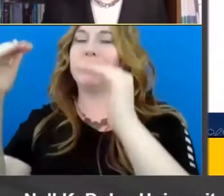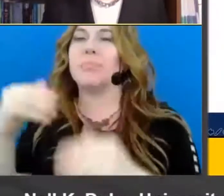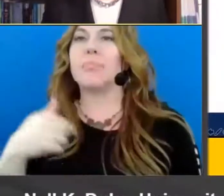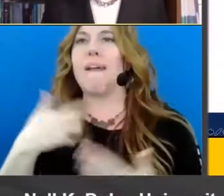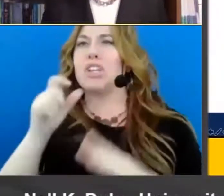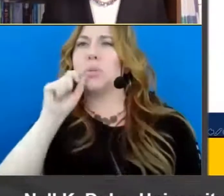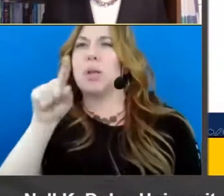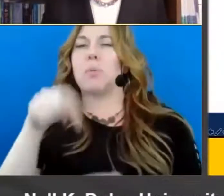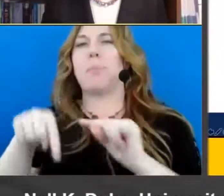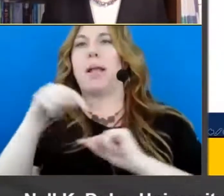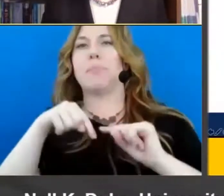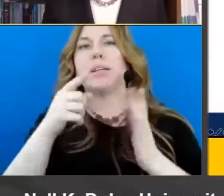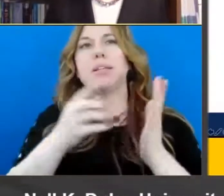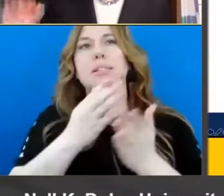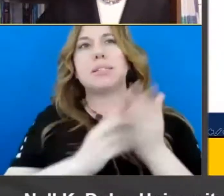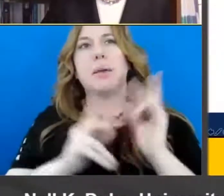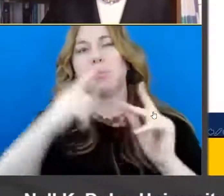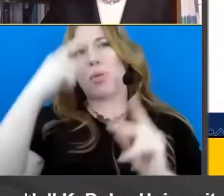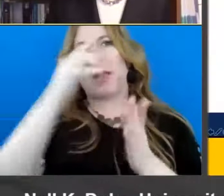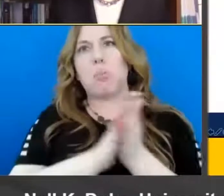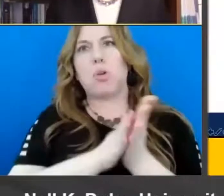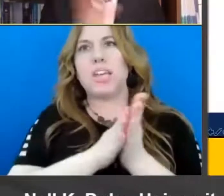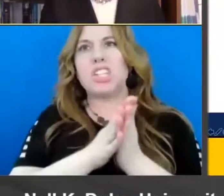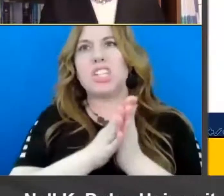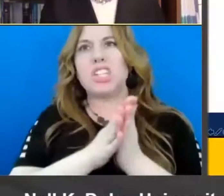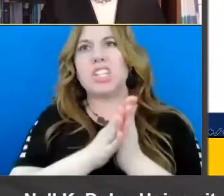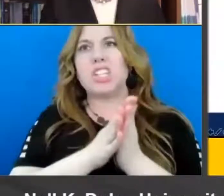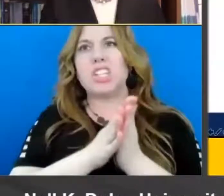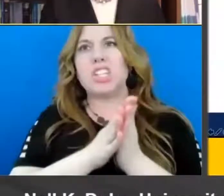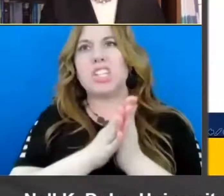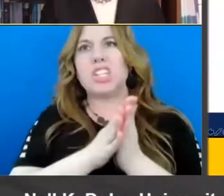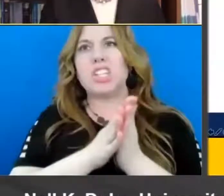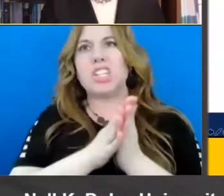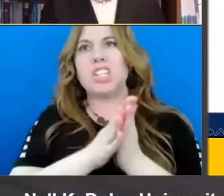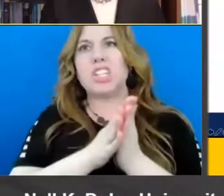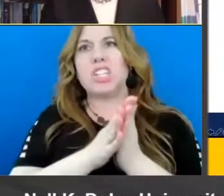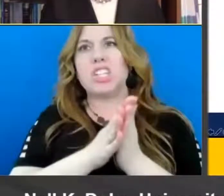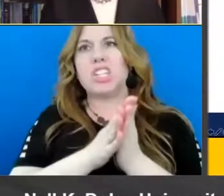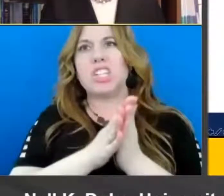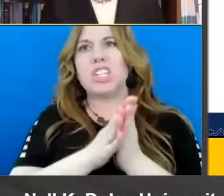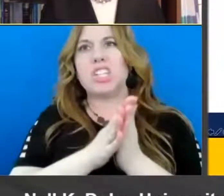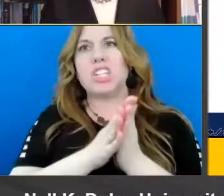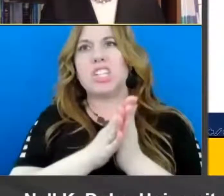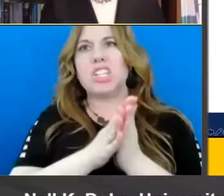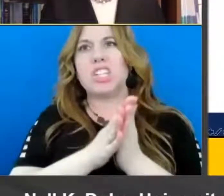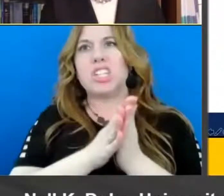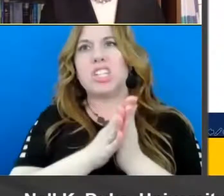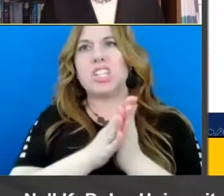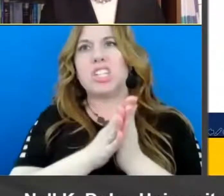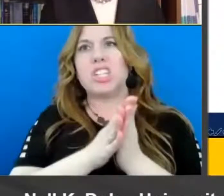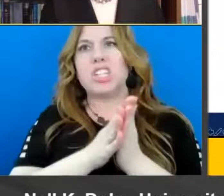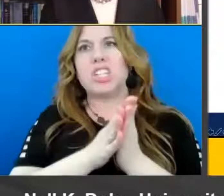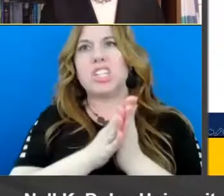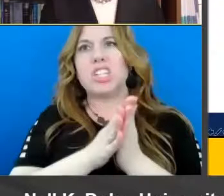motivation as a property of an individual like oh she's very motivated or she's very important the social context and making